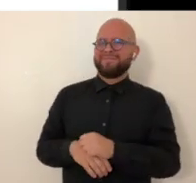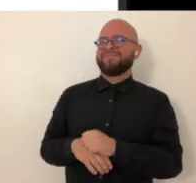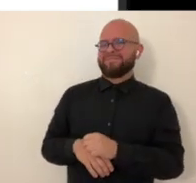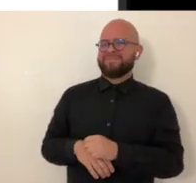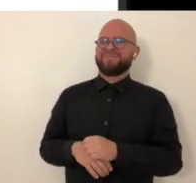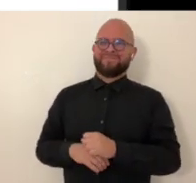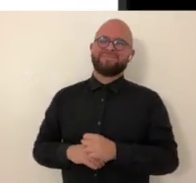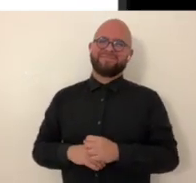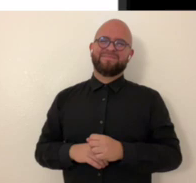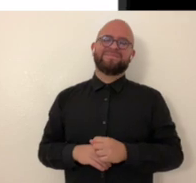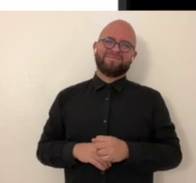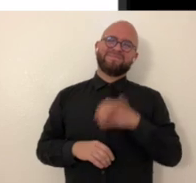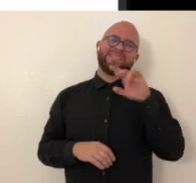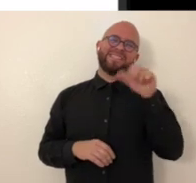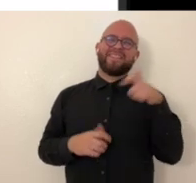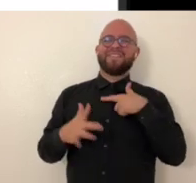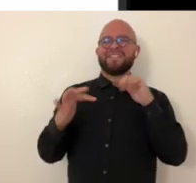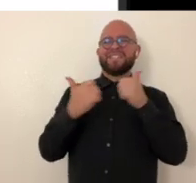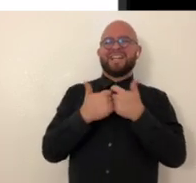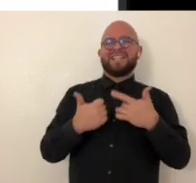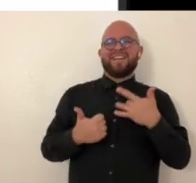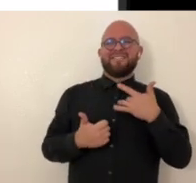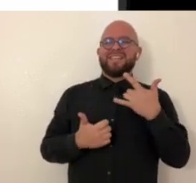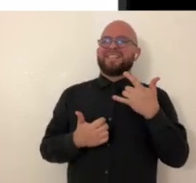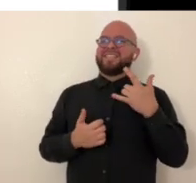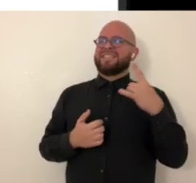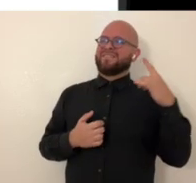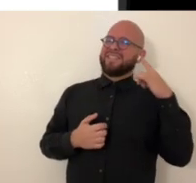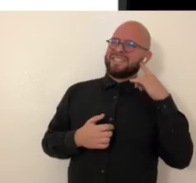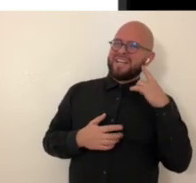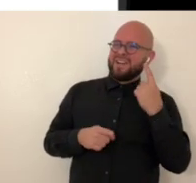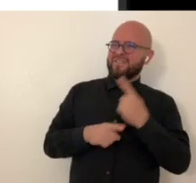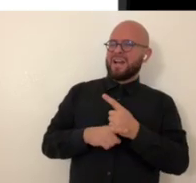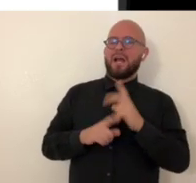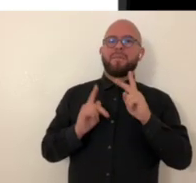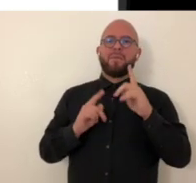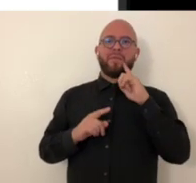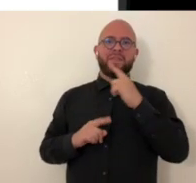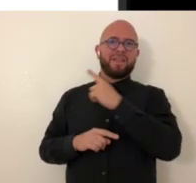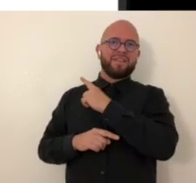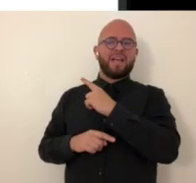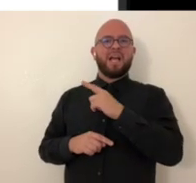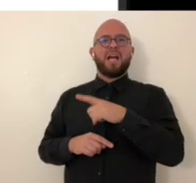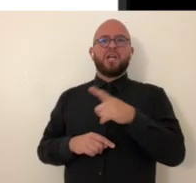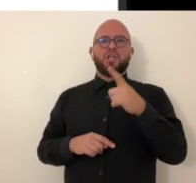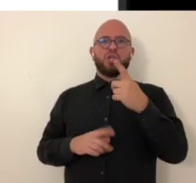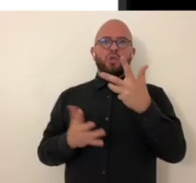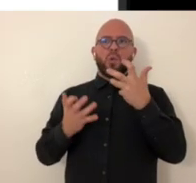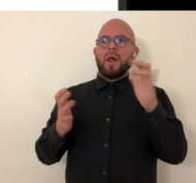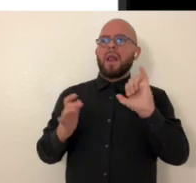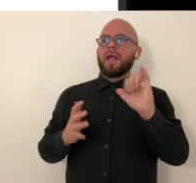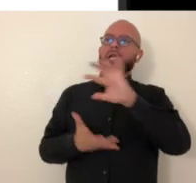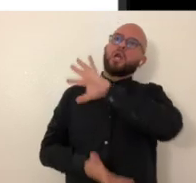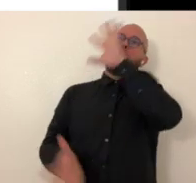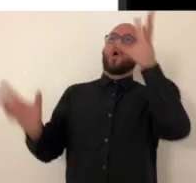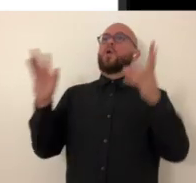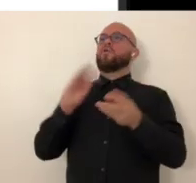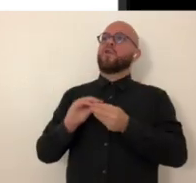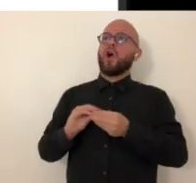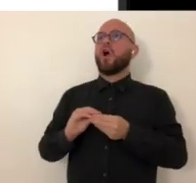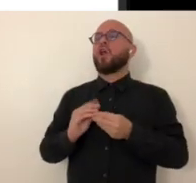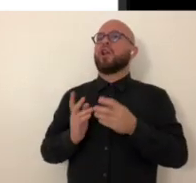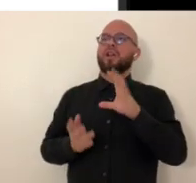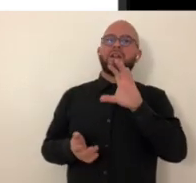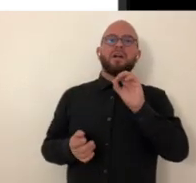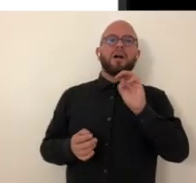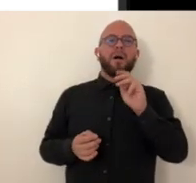you know i think that's also that's always another challenge i had with the formative sound people think of a